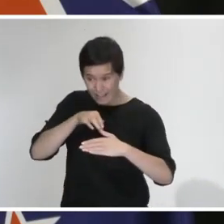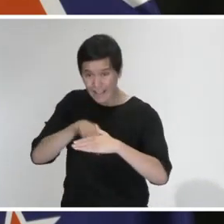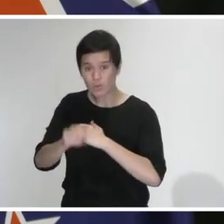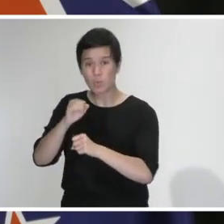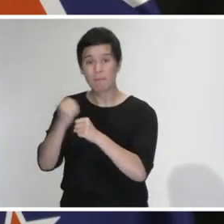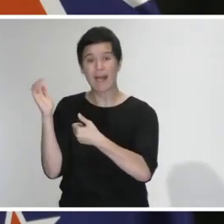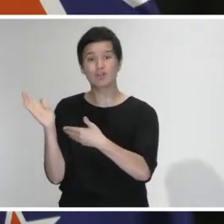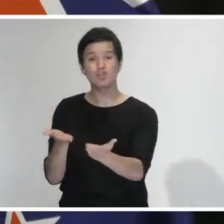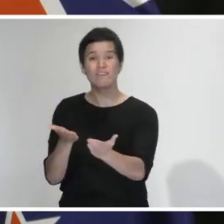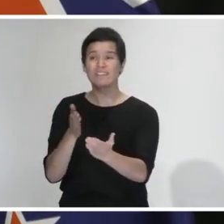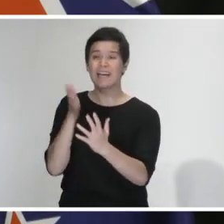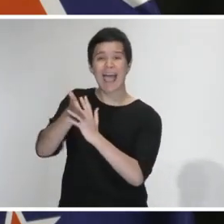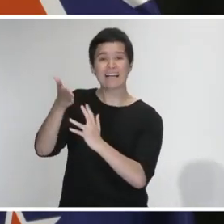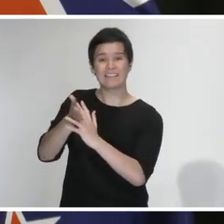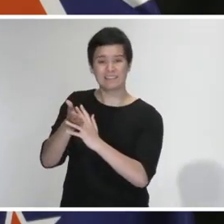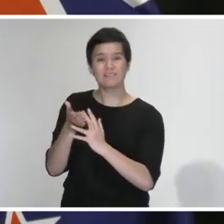that part of the community.